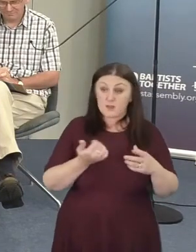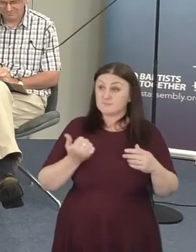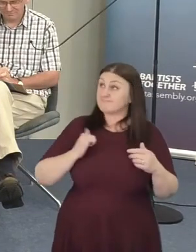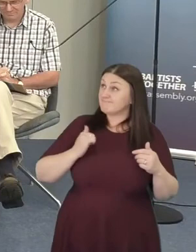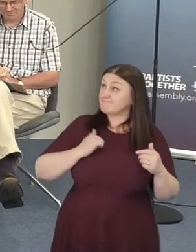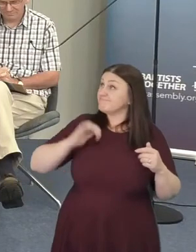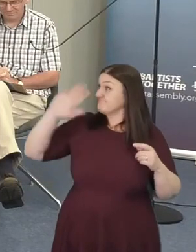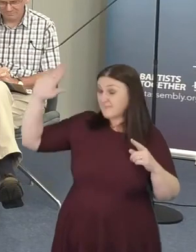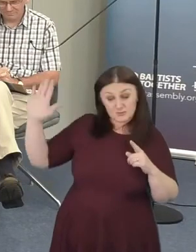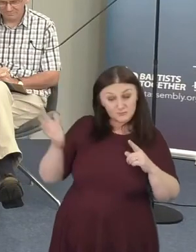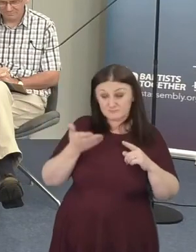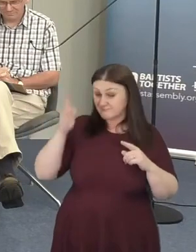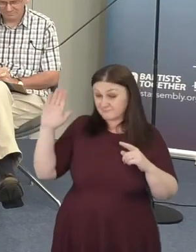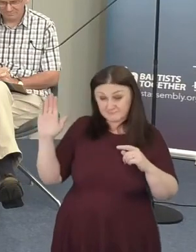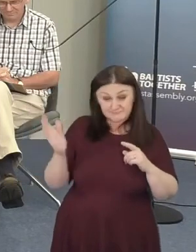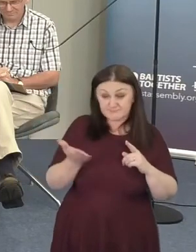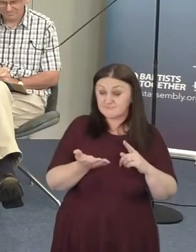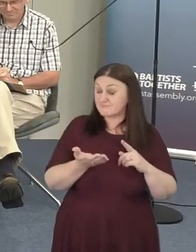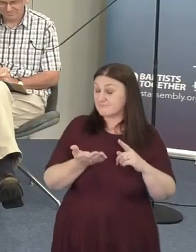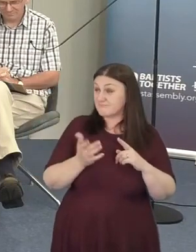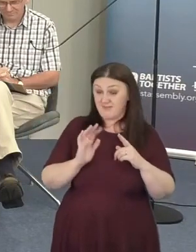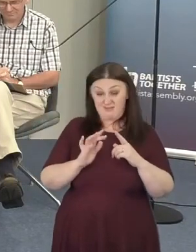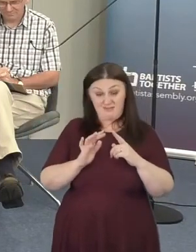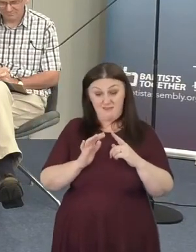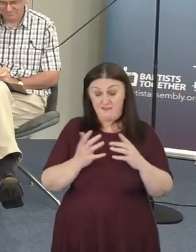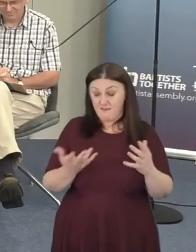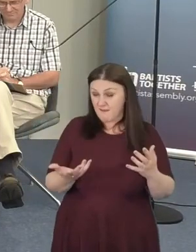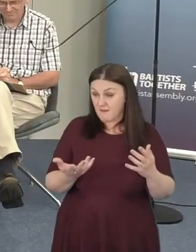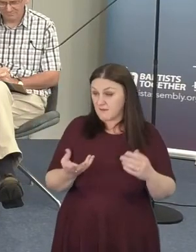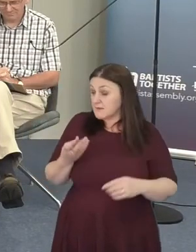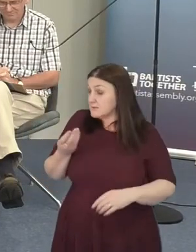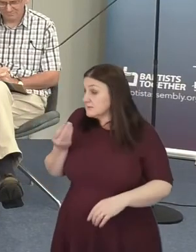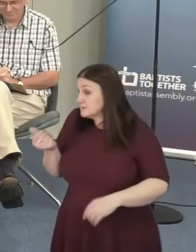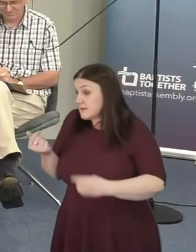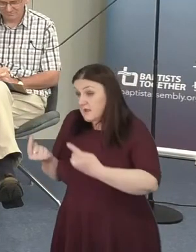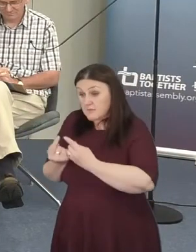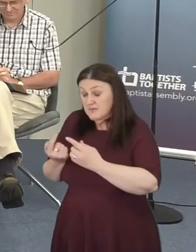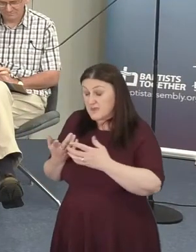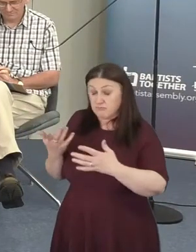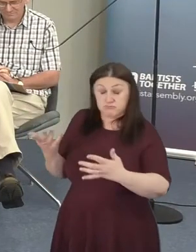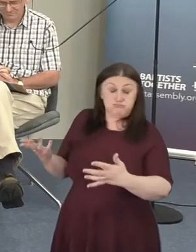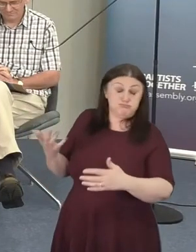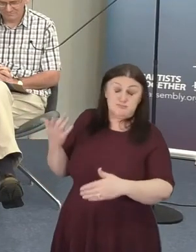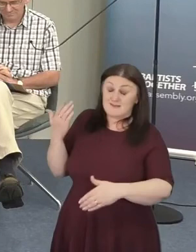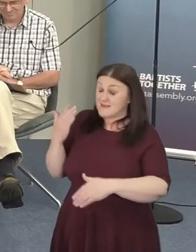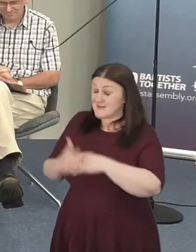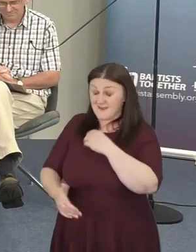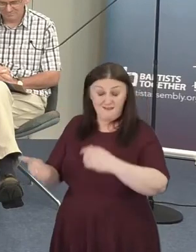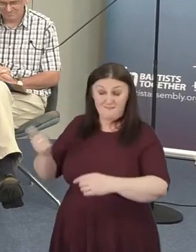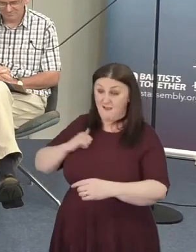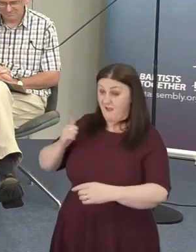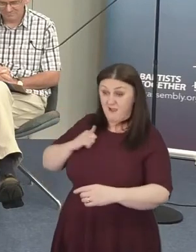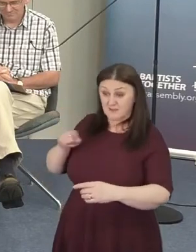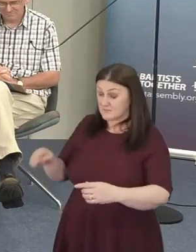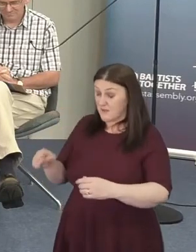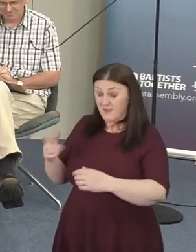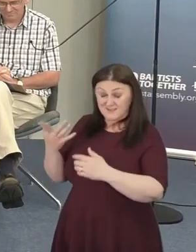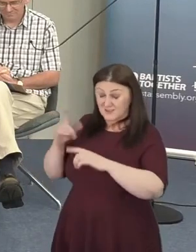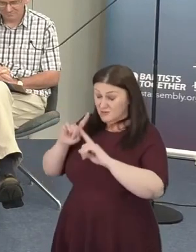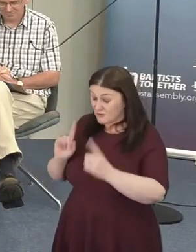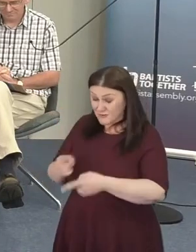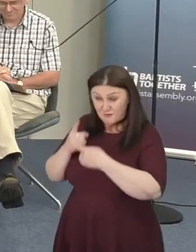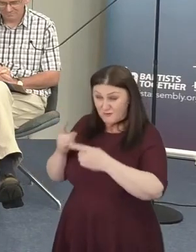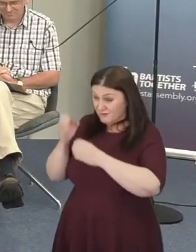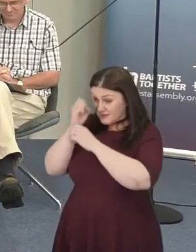came good again and again. The ways that we could never have imagined Lord and yet through